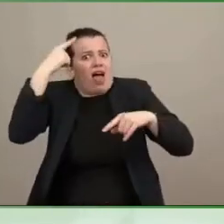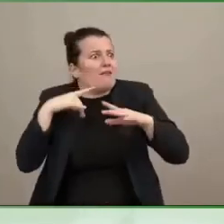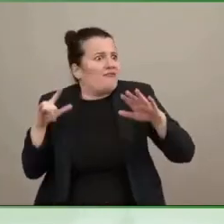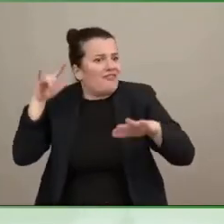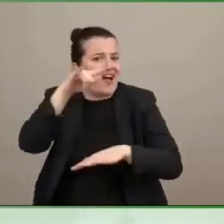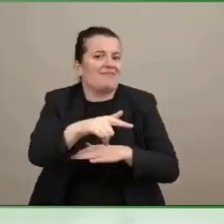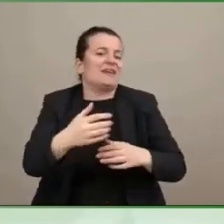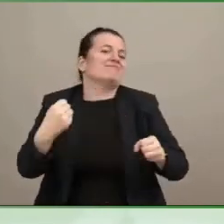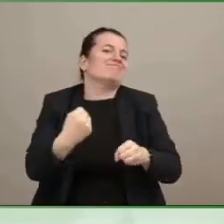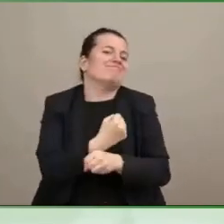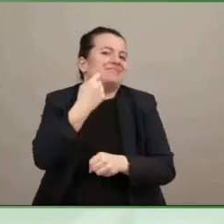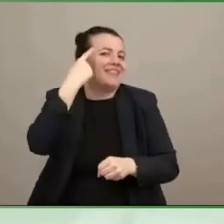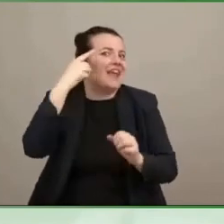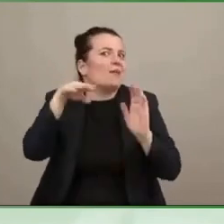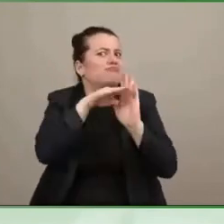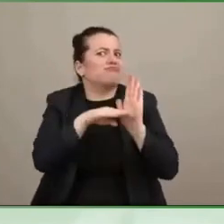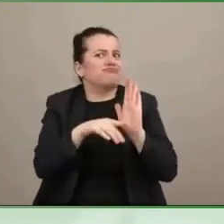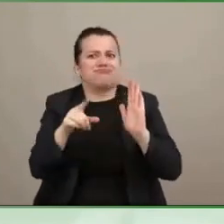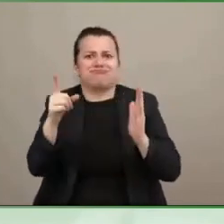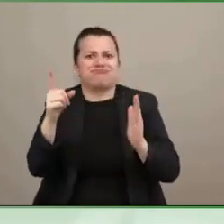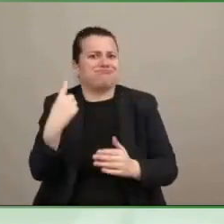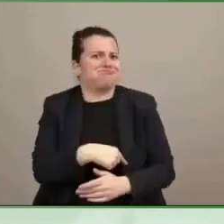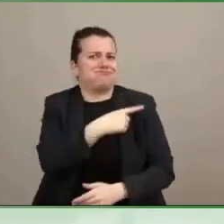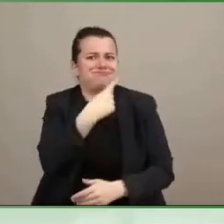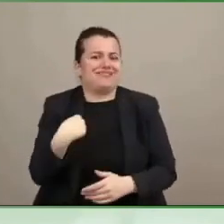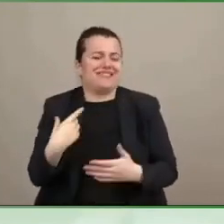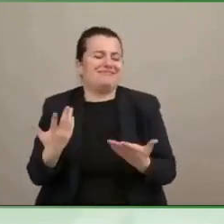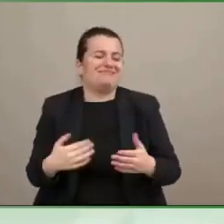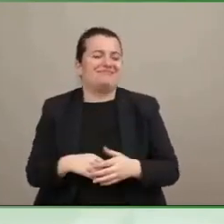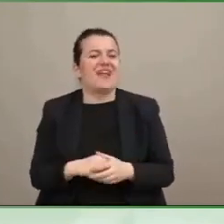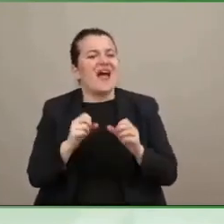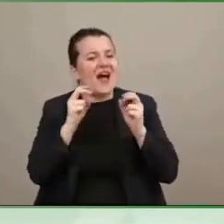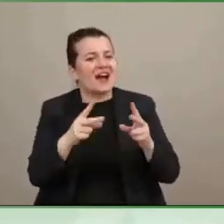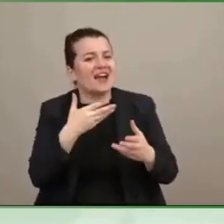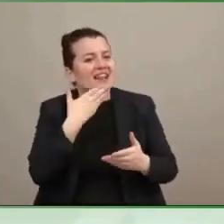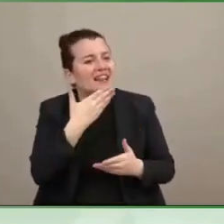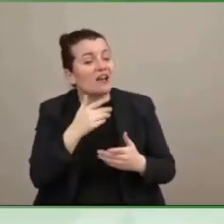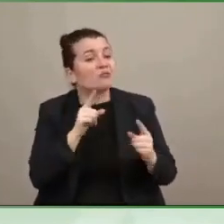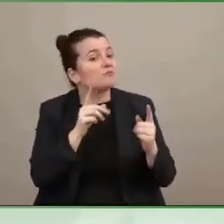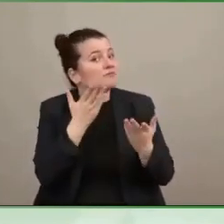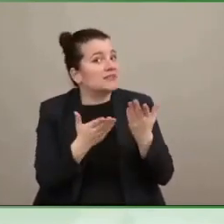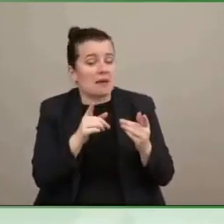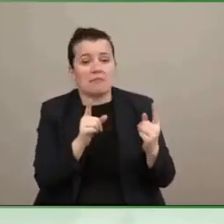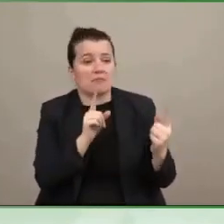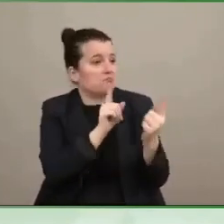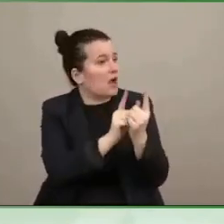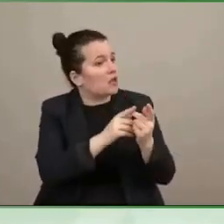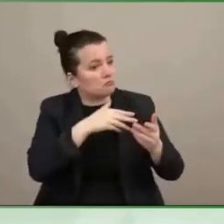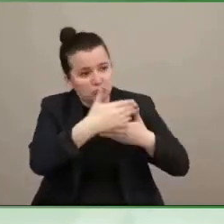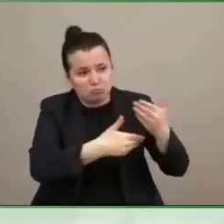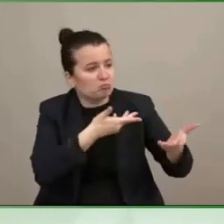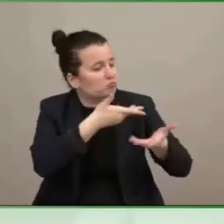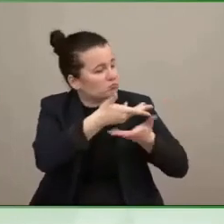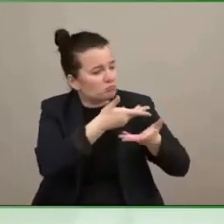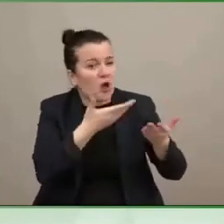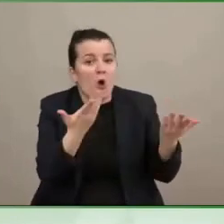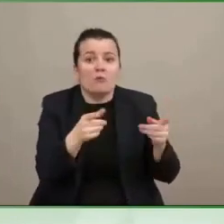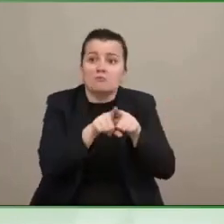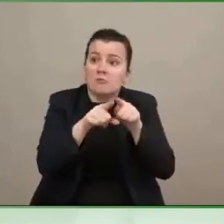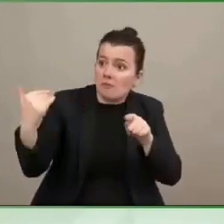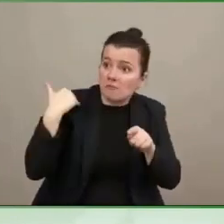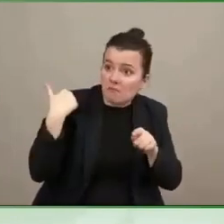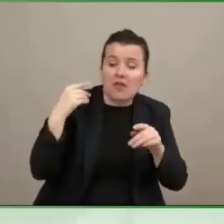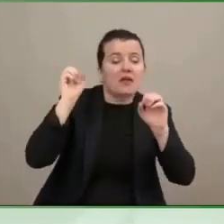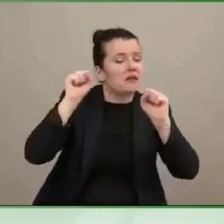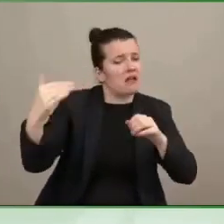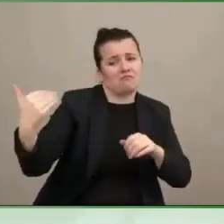to meet you. And, yes, we should carry on the conversation. I'm happy to really chat with anybody who needs some more information about the work we do. Great. Get in